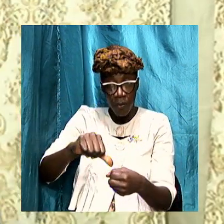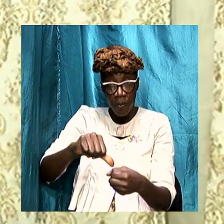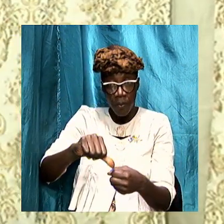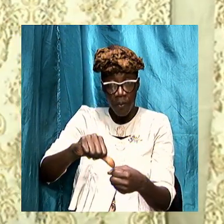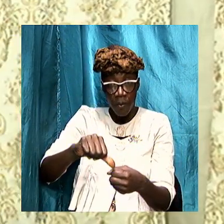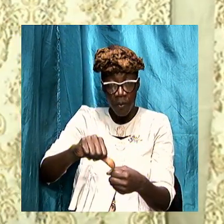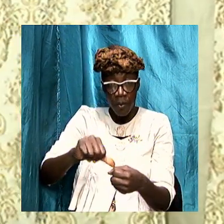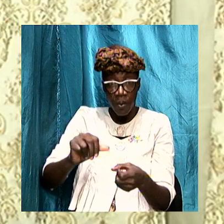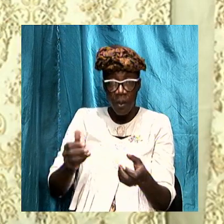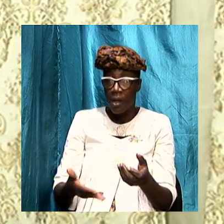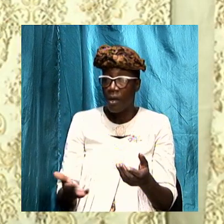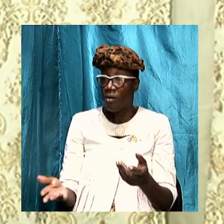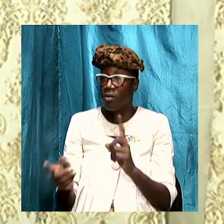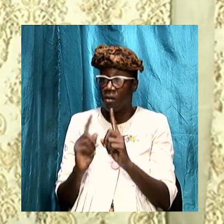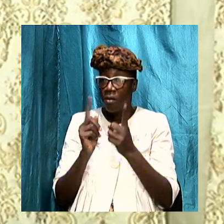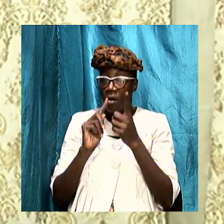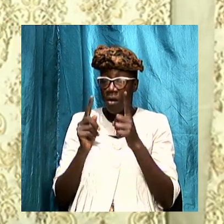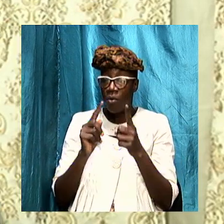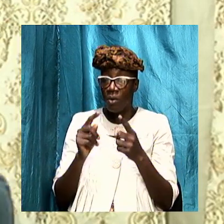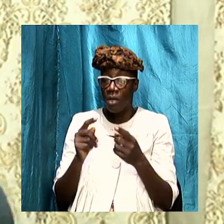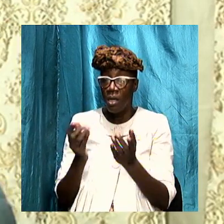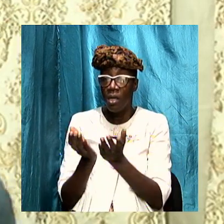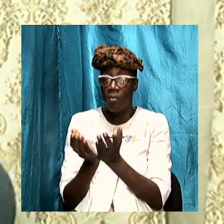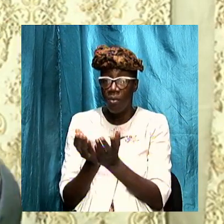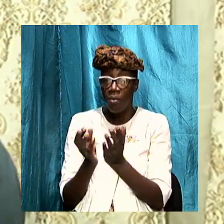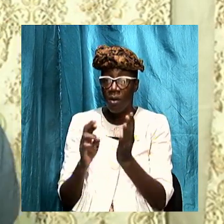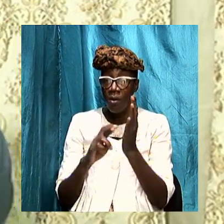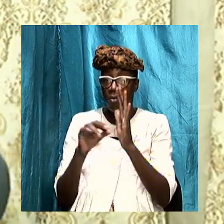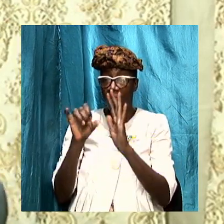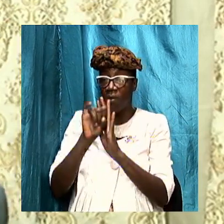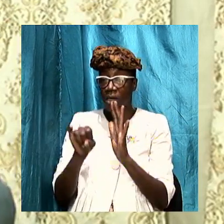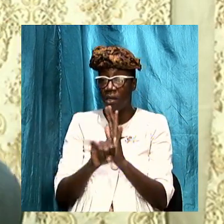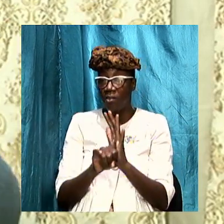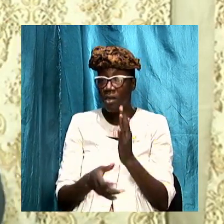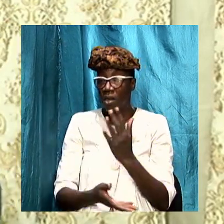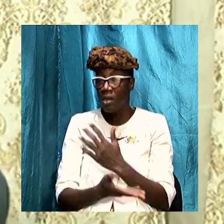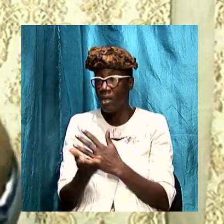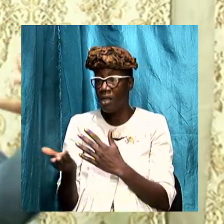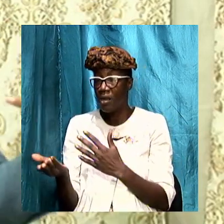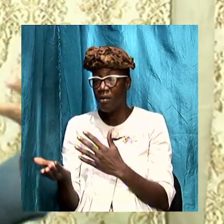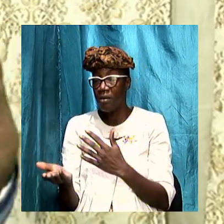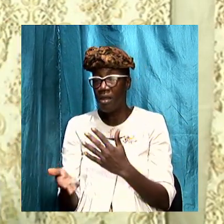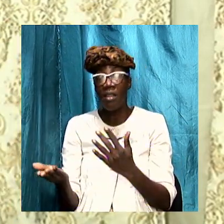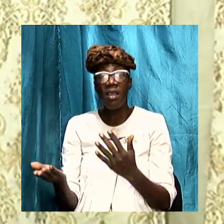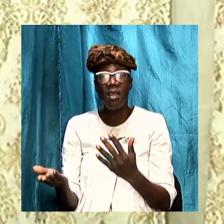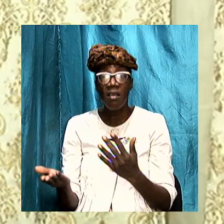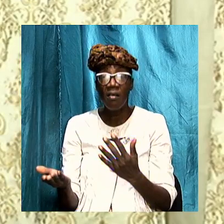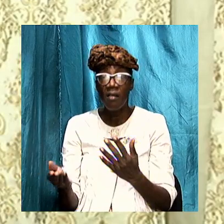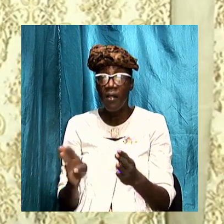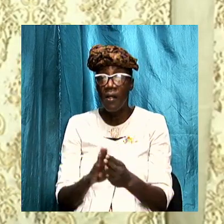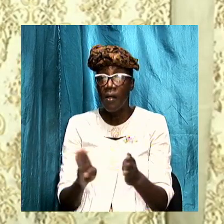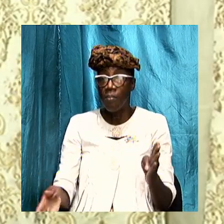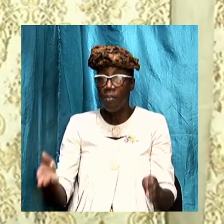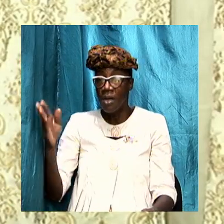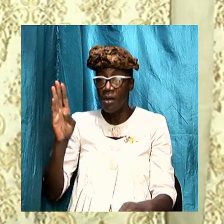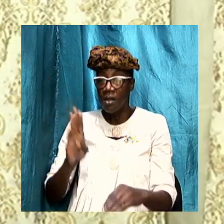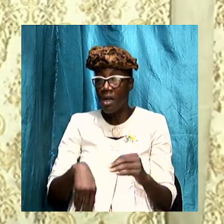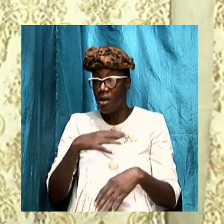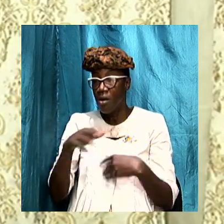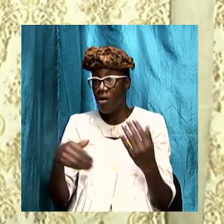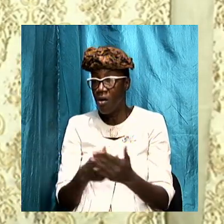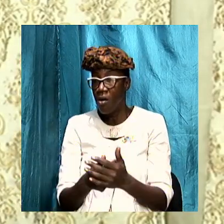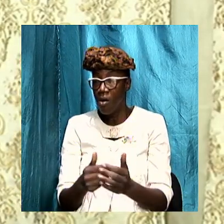that were spoken about in this book of revelation there is an event that is bigger than all of them combined